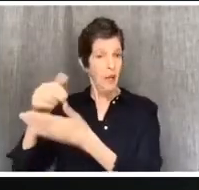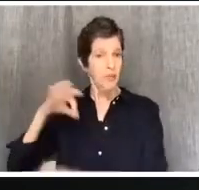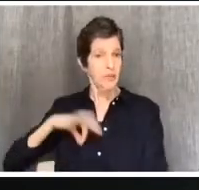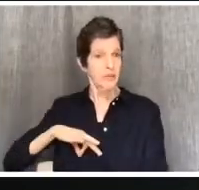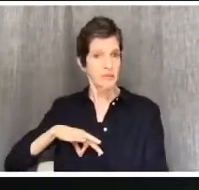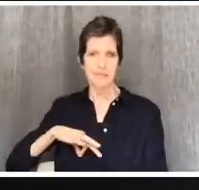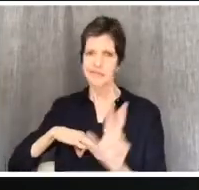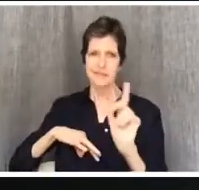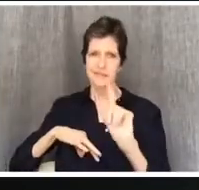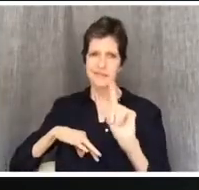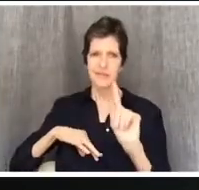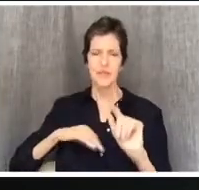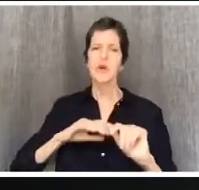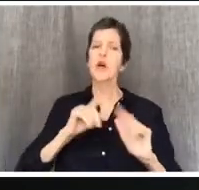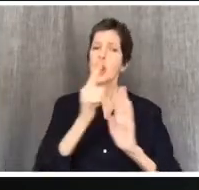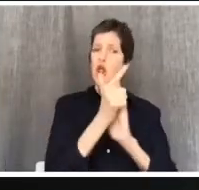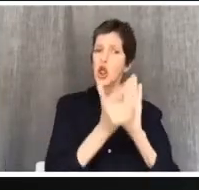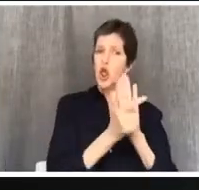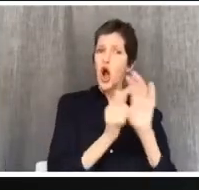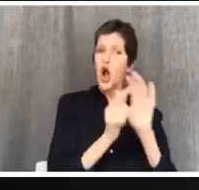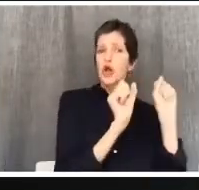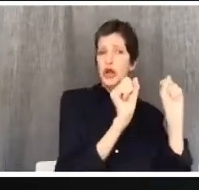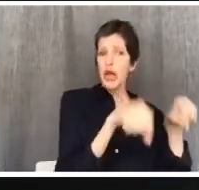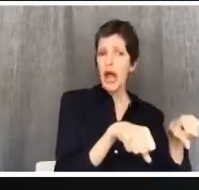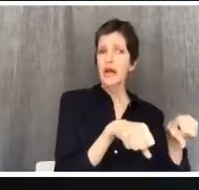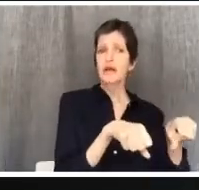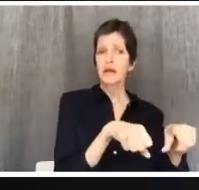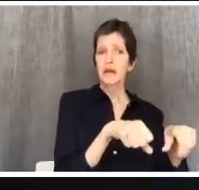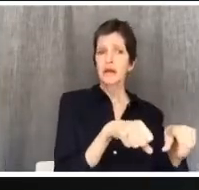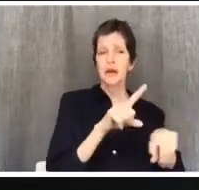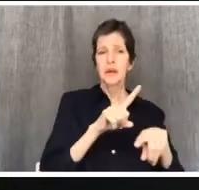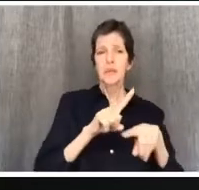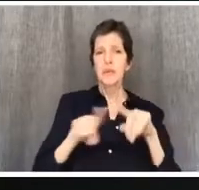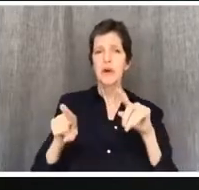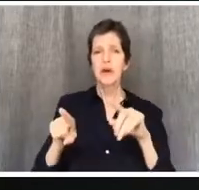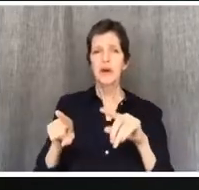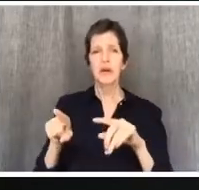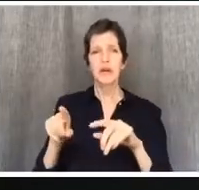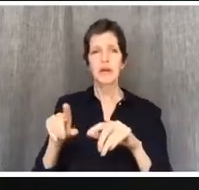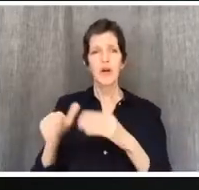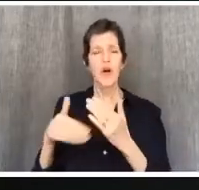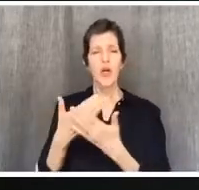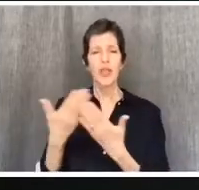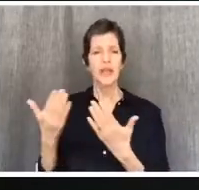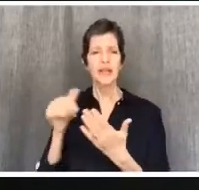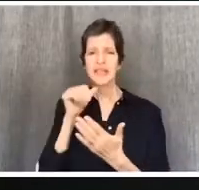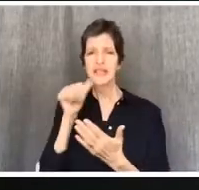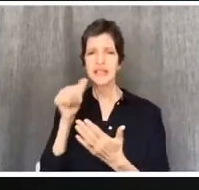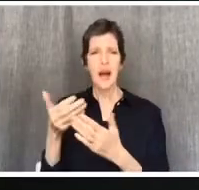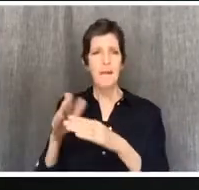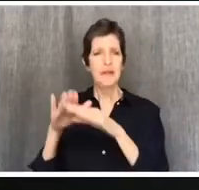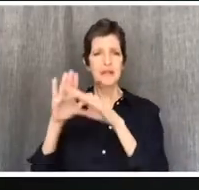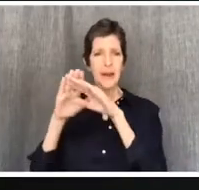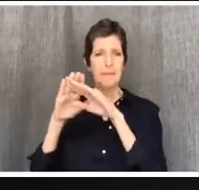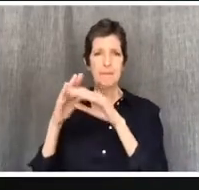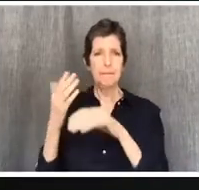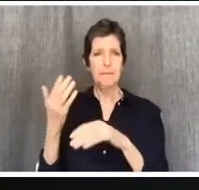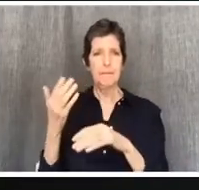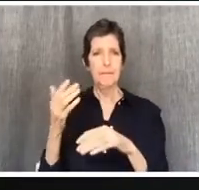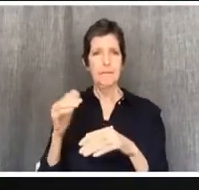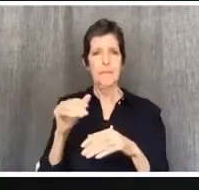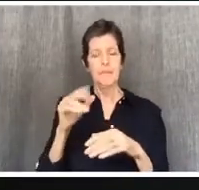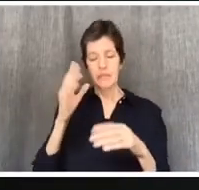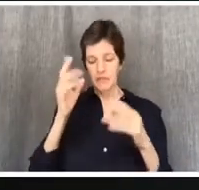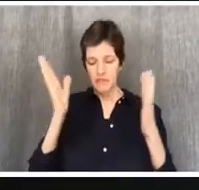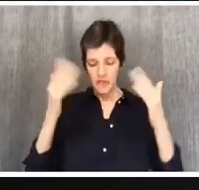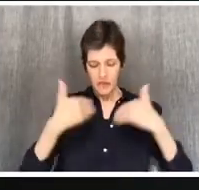lawful, but not all things build up. Let no one seek his own good, but the good of his neighbor. Eat